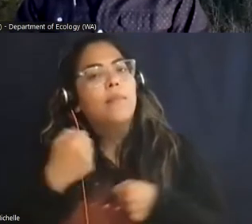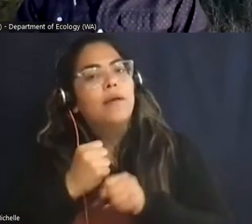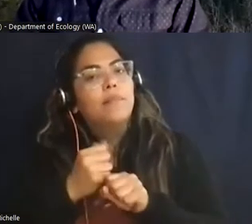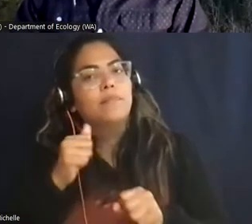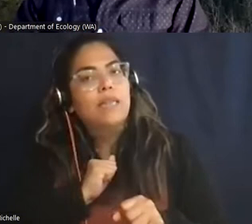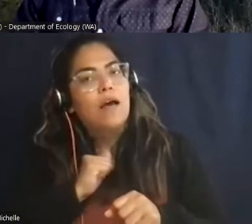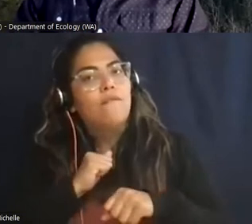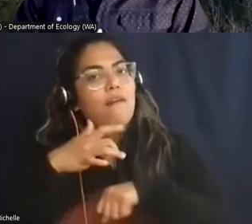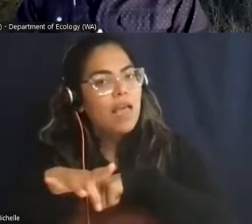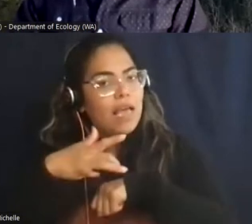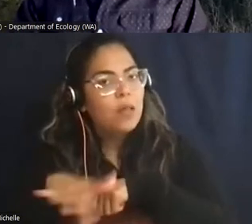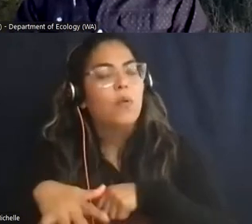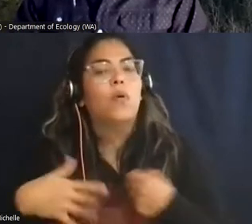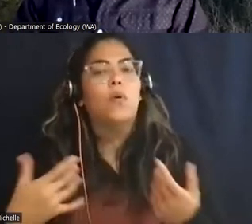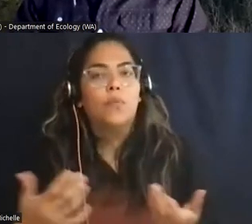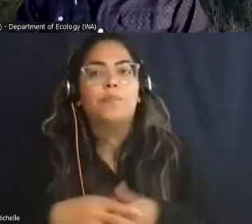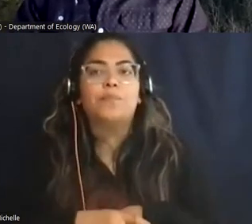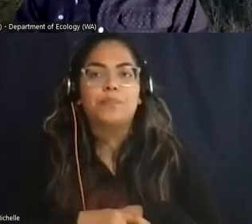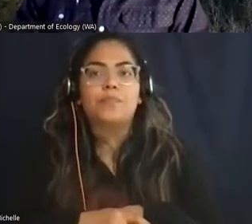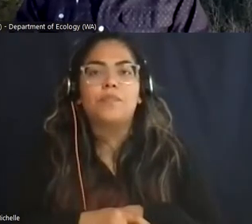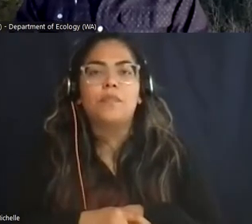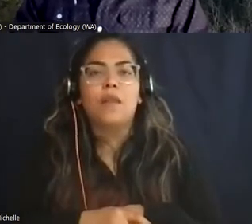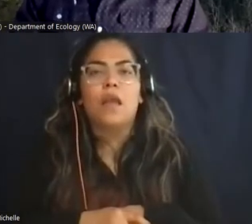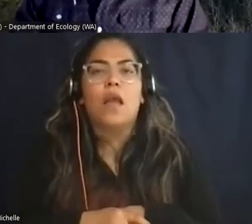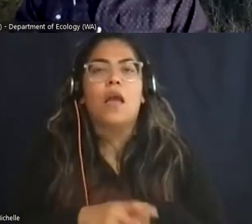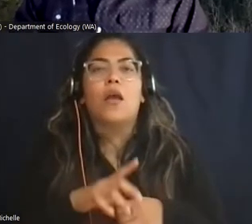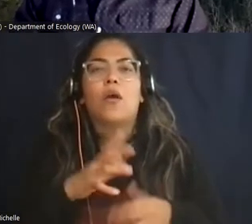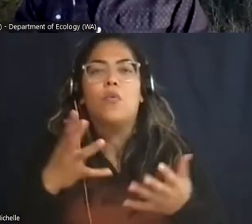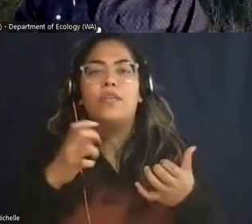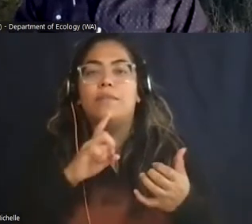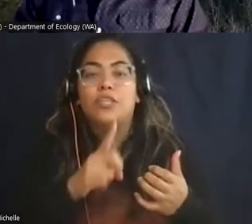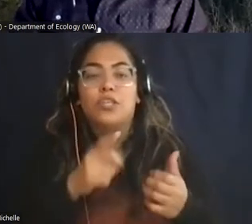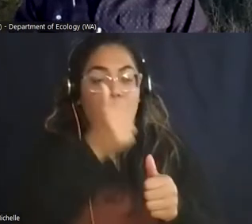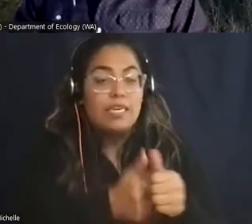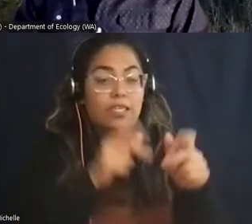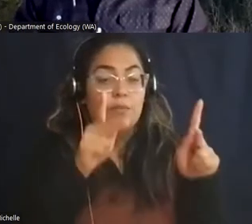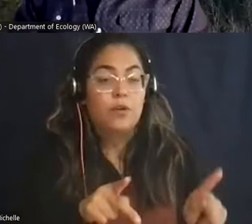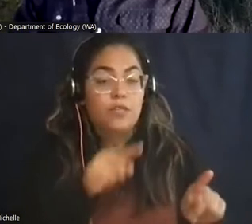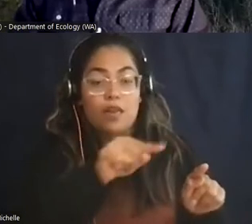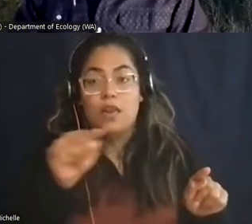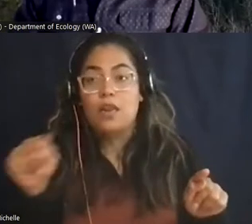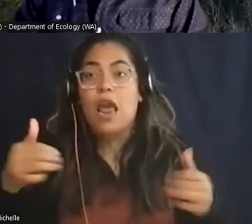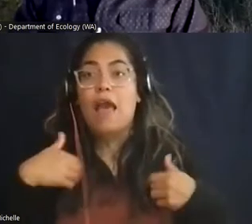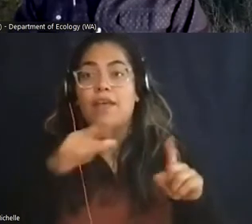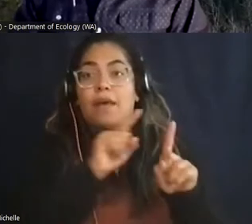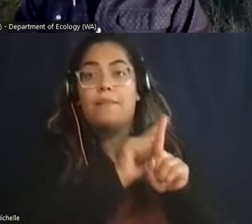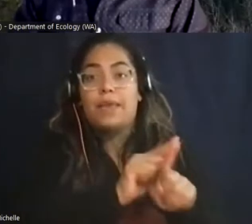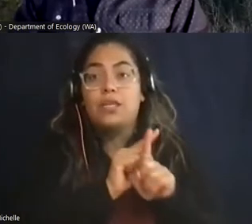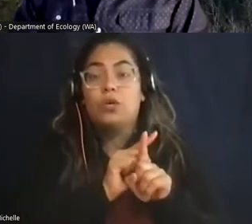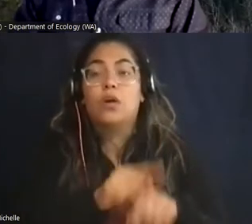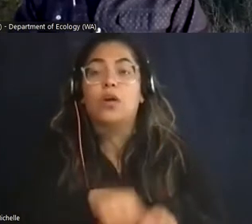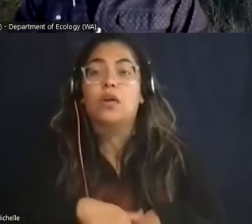i attempt to ensure that each person has a mentor and i think that goes the long way